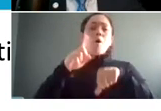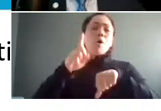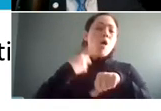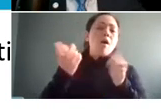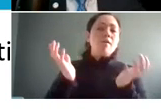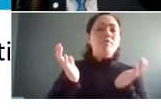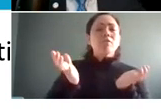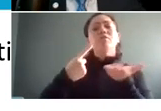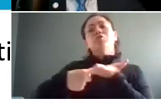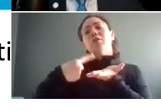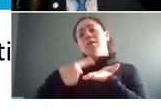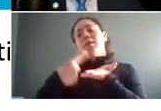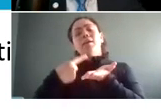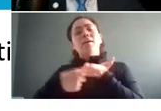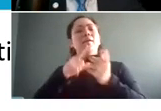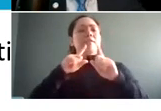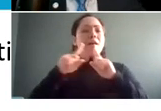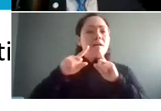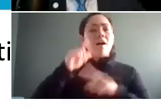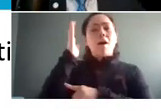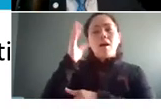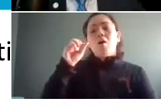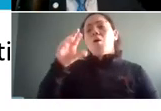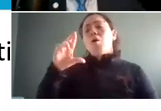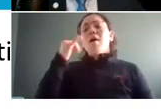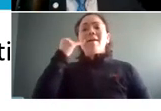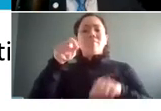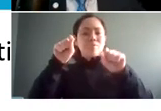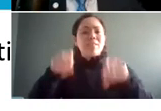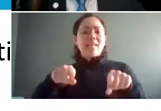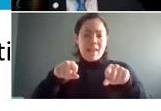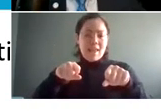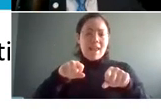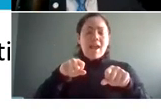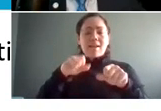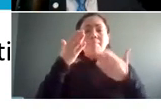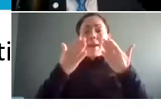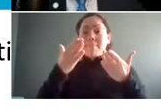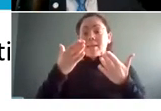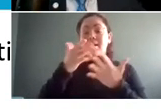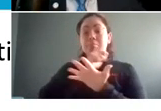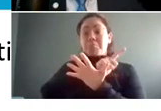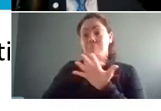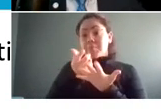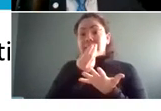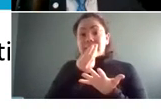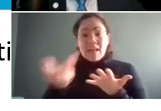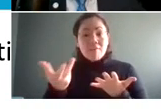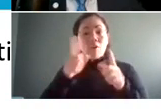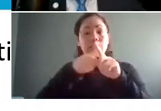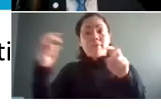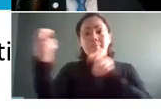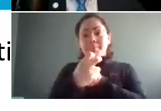or for um if you can block a couple of conversations in a row together with the same language group